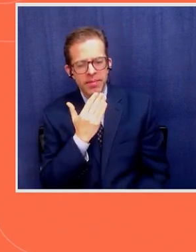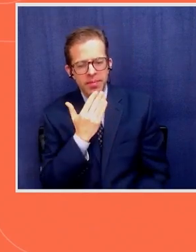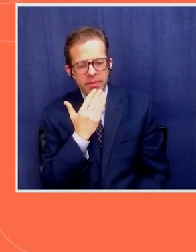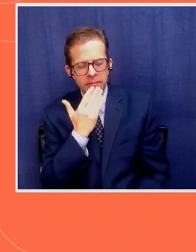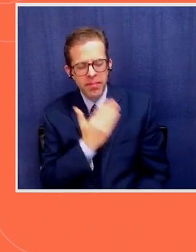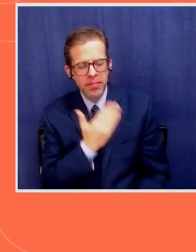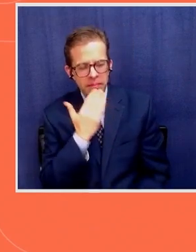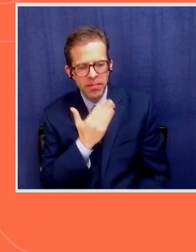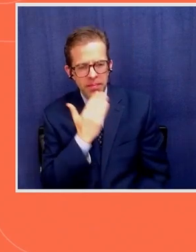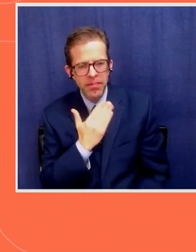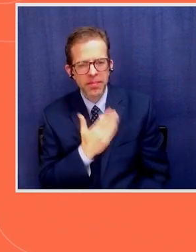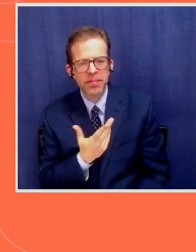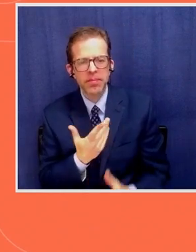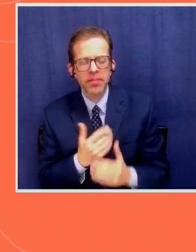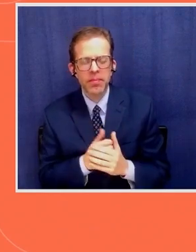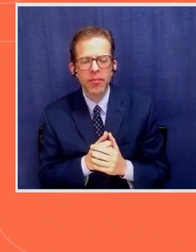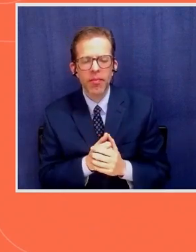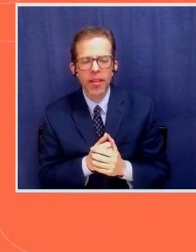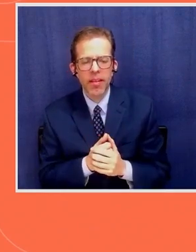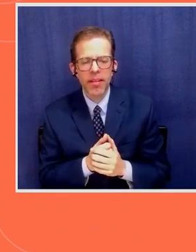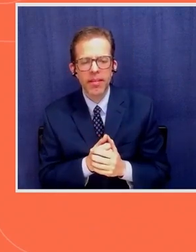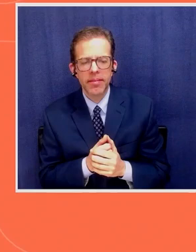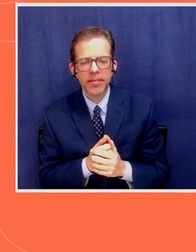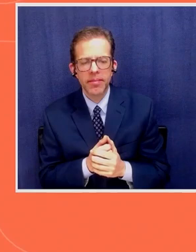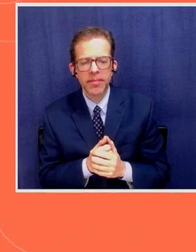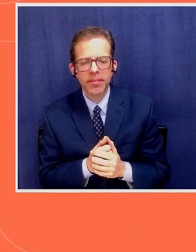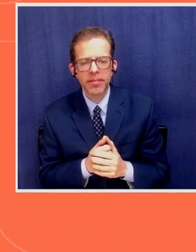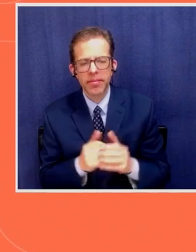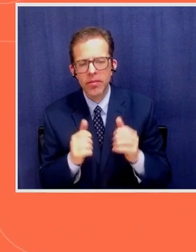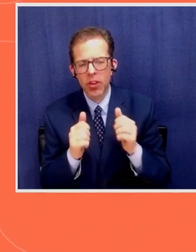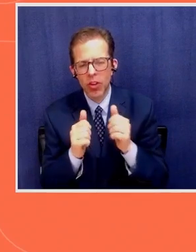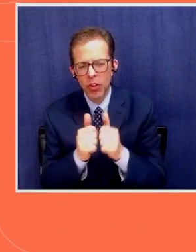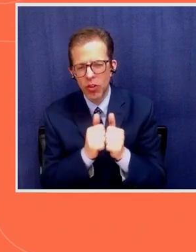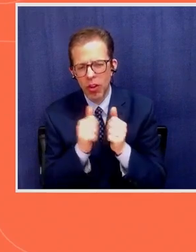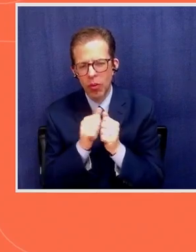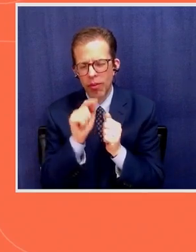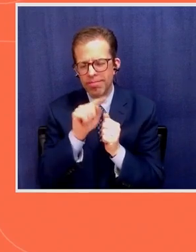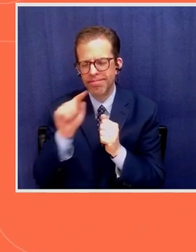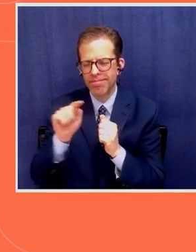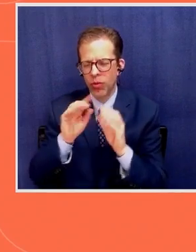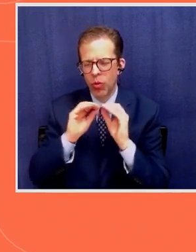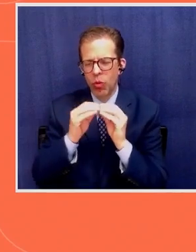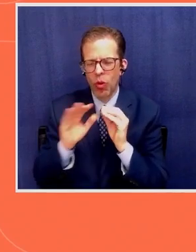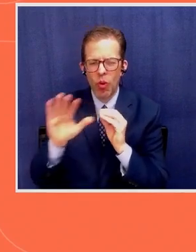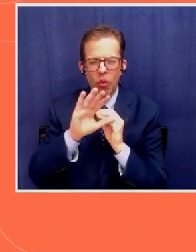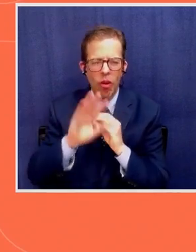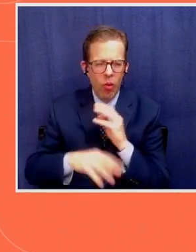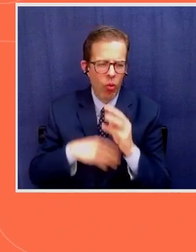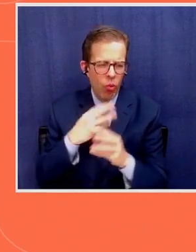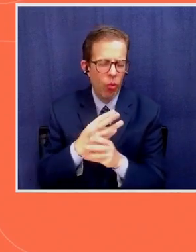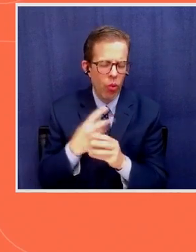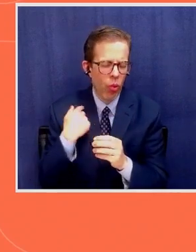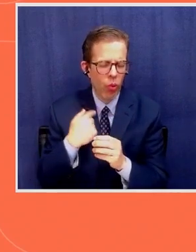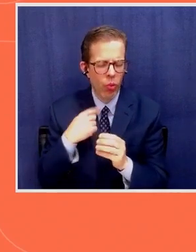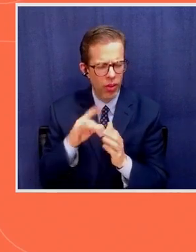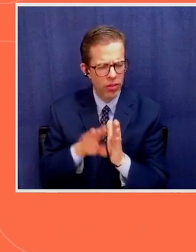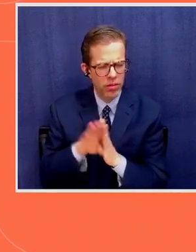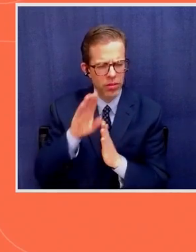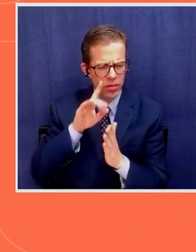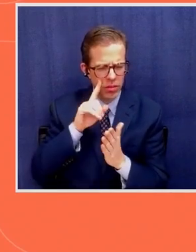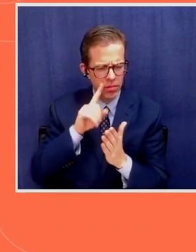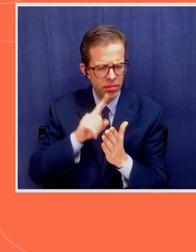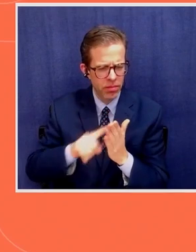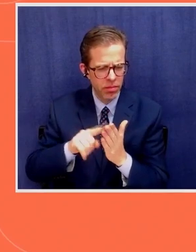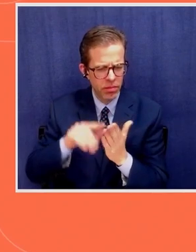Together with other organizations around the world, launched a study on 199 coastal